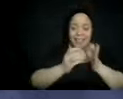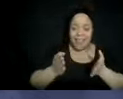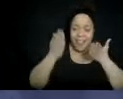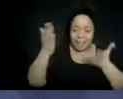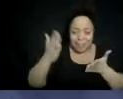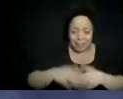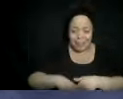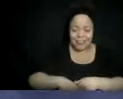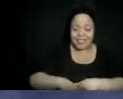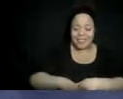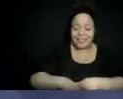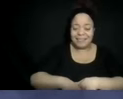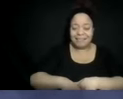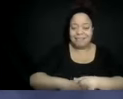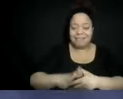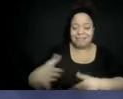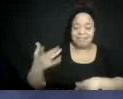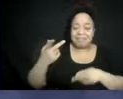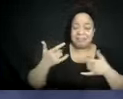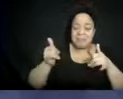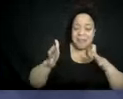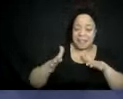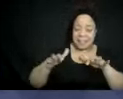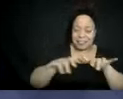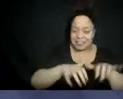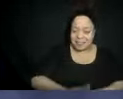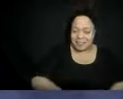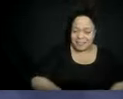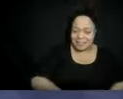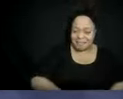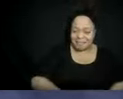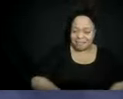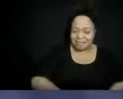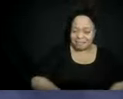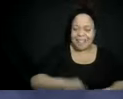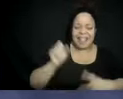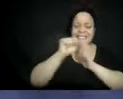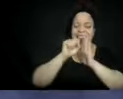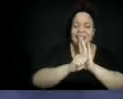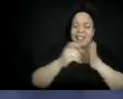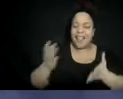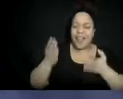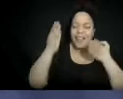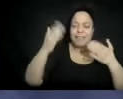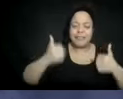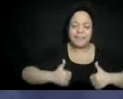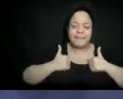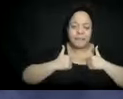constantly dehumanized. Yes. The disproportionate criminalization of black children, racism,